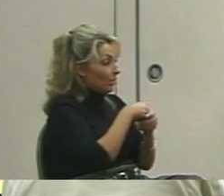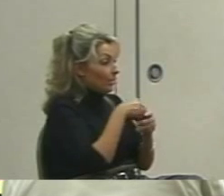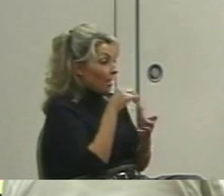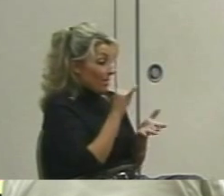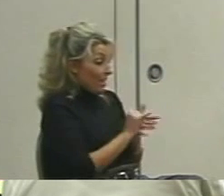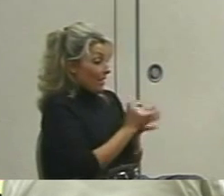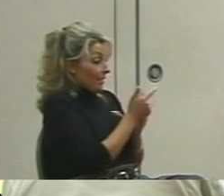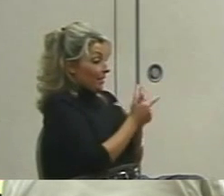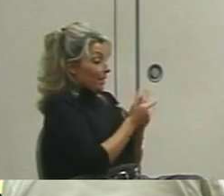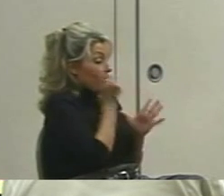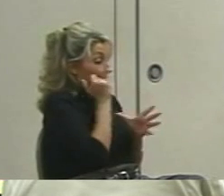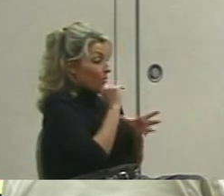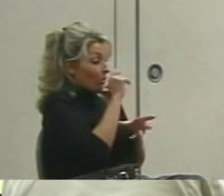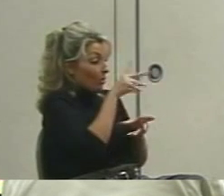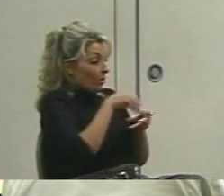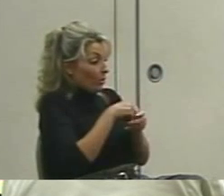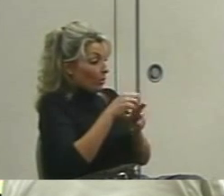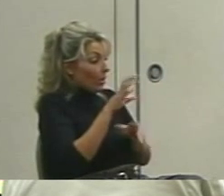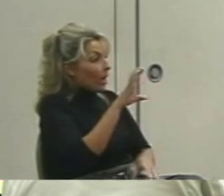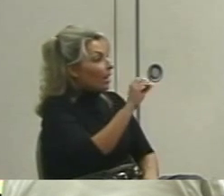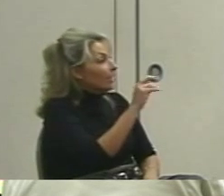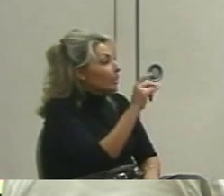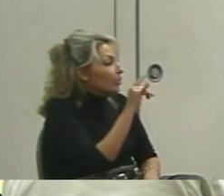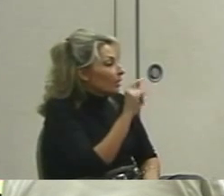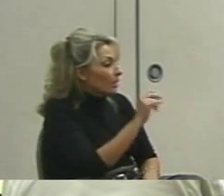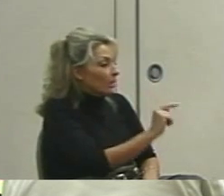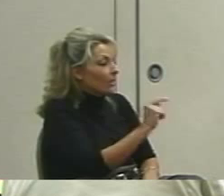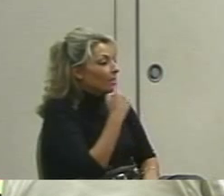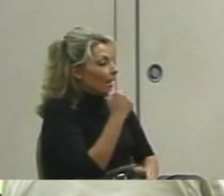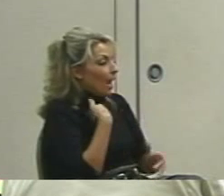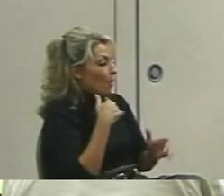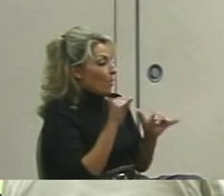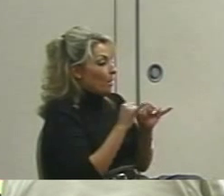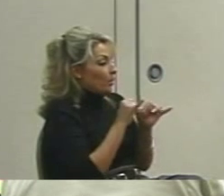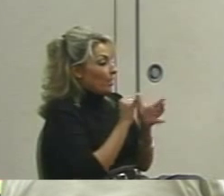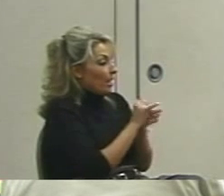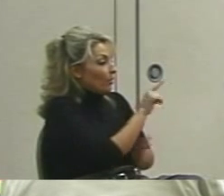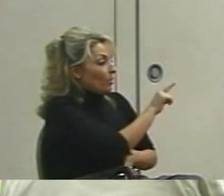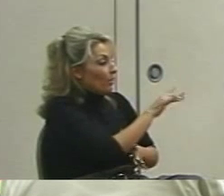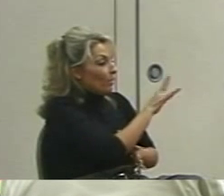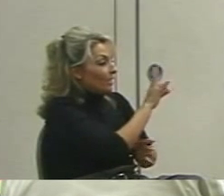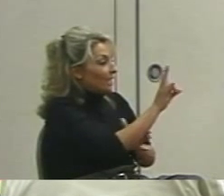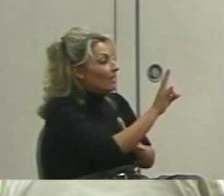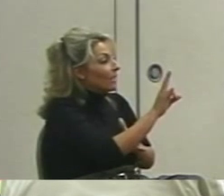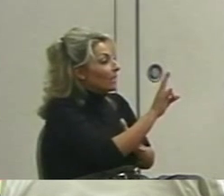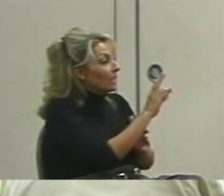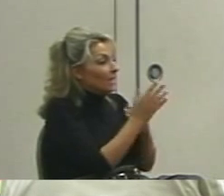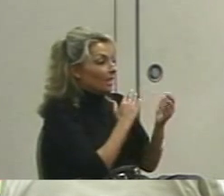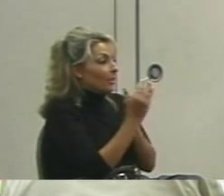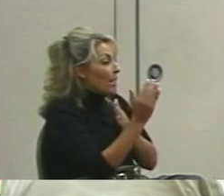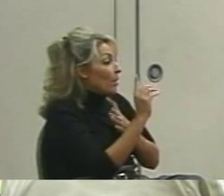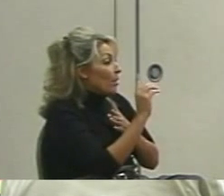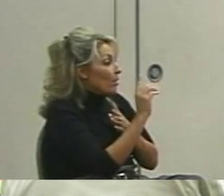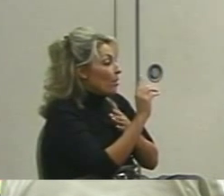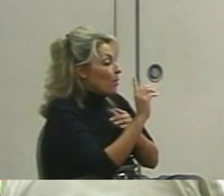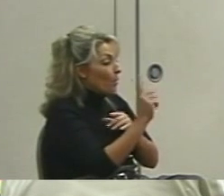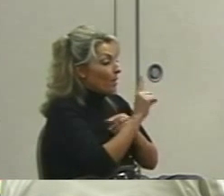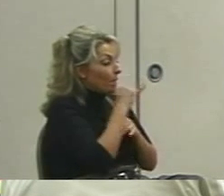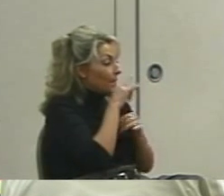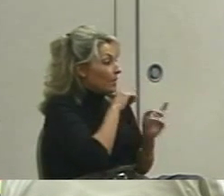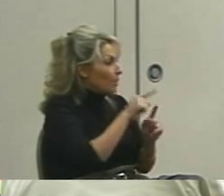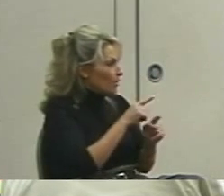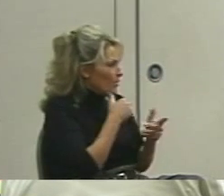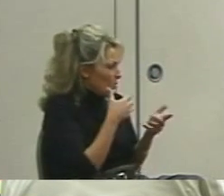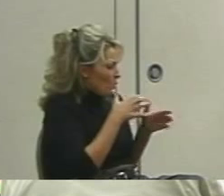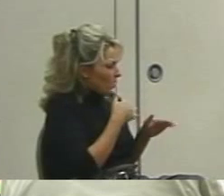when you don't put condition, what you're really saying is I will measure this 24-7 no matter where that kid goes. And you don't want to do that. You want to say